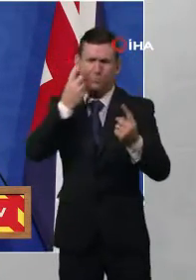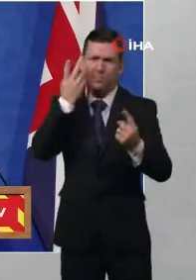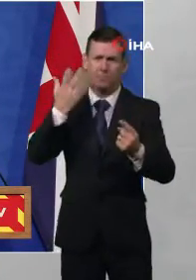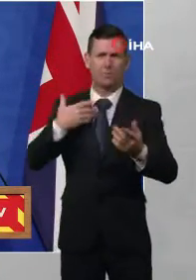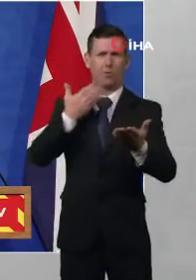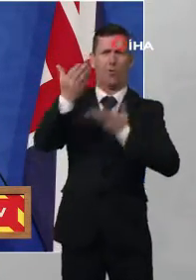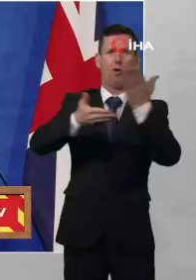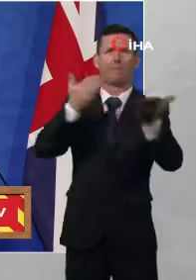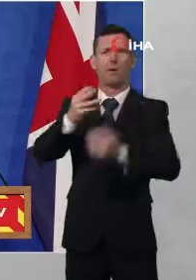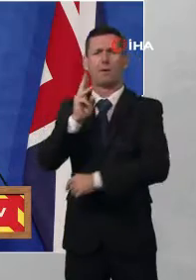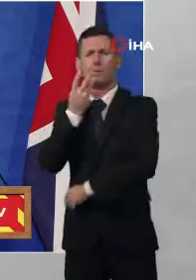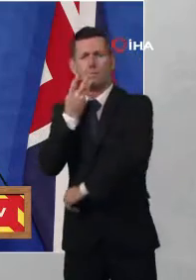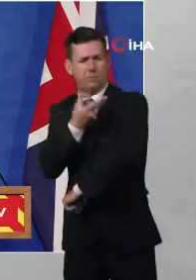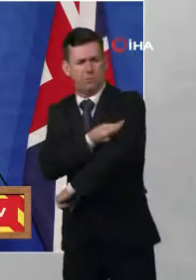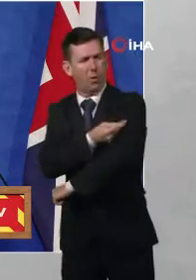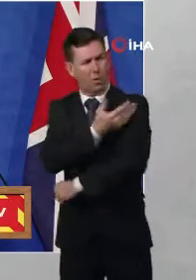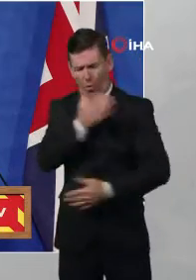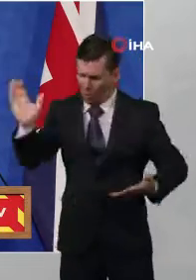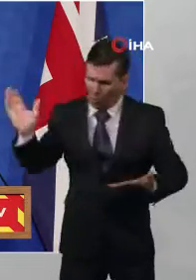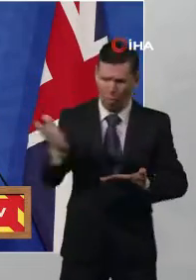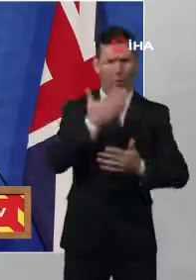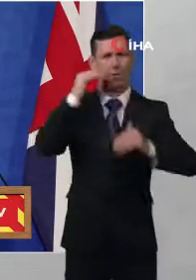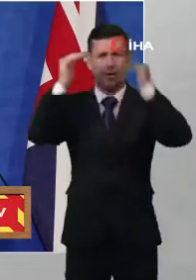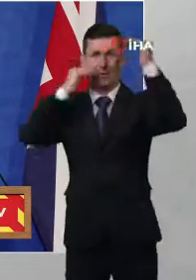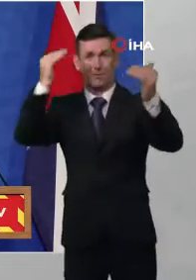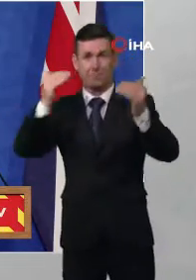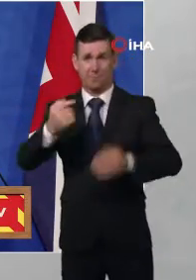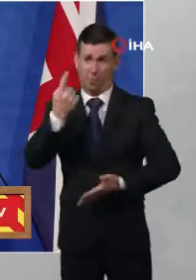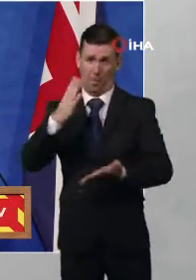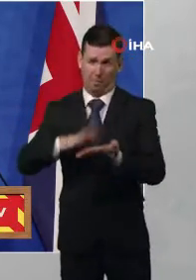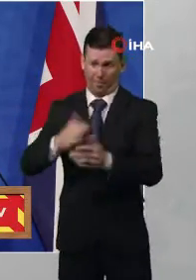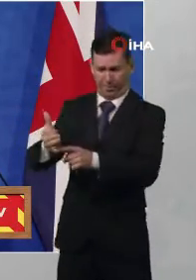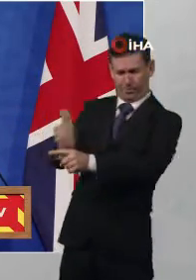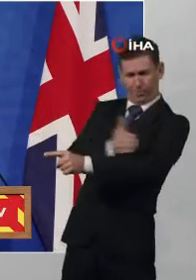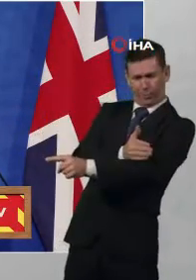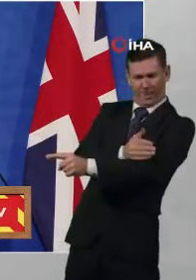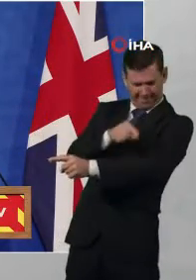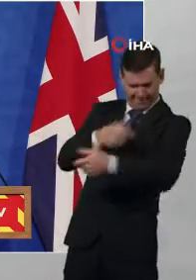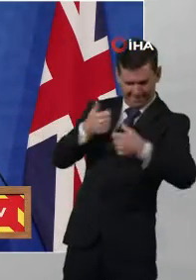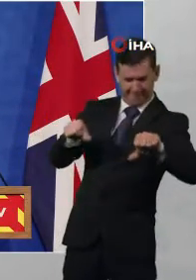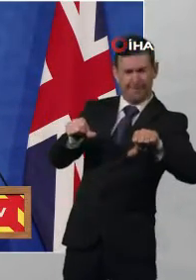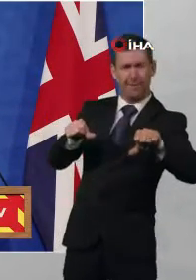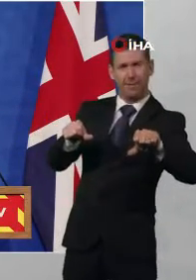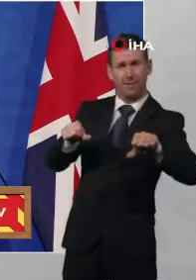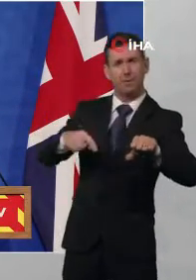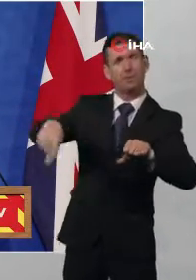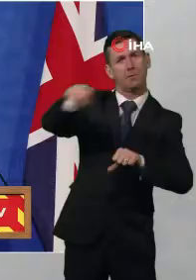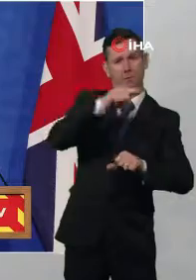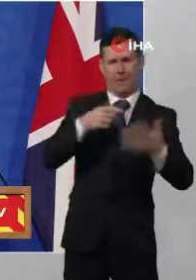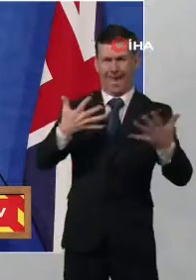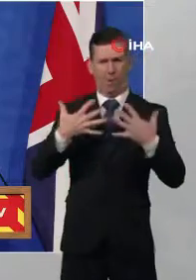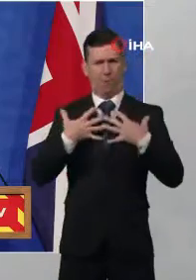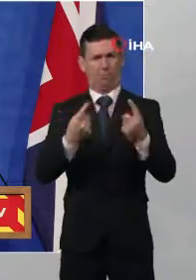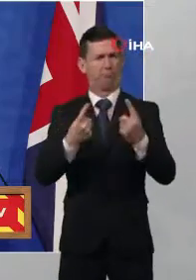eligible adult a whole month early. The freedoms we're able to maintain in the